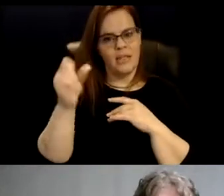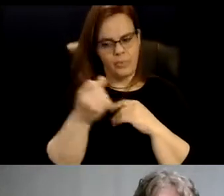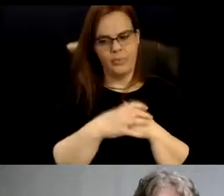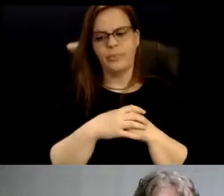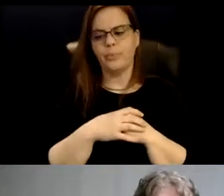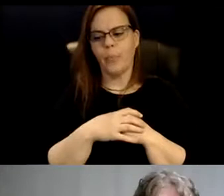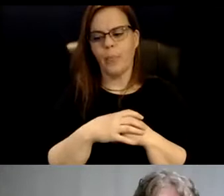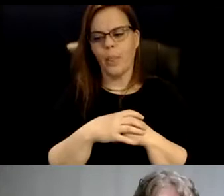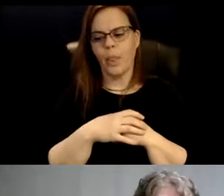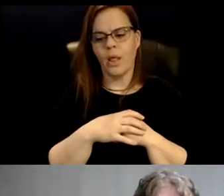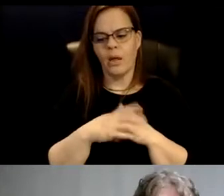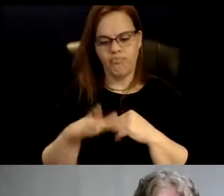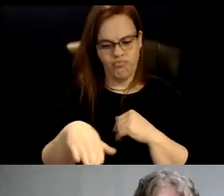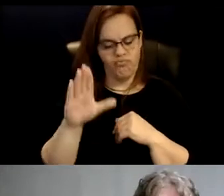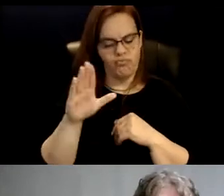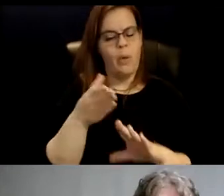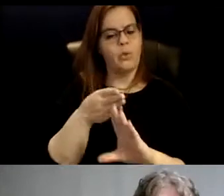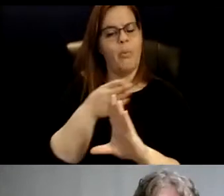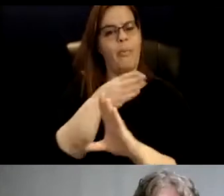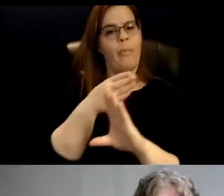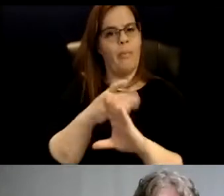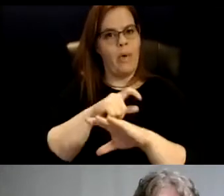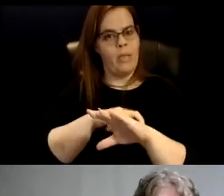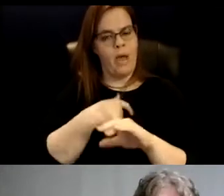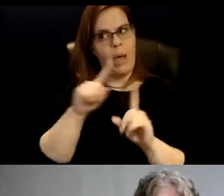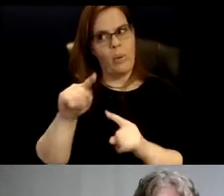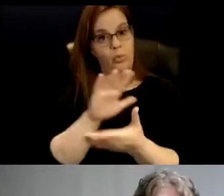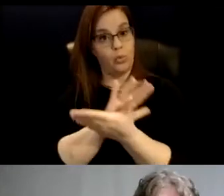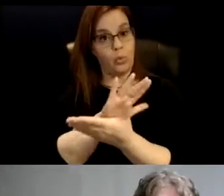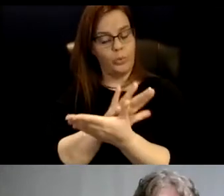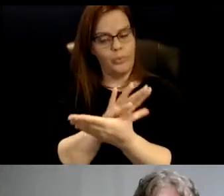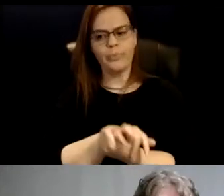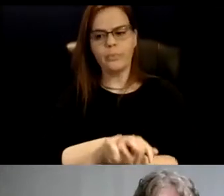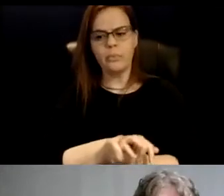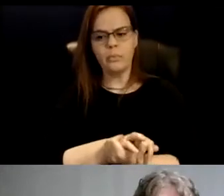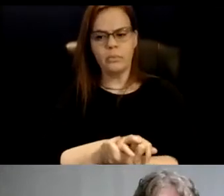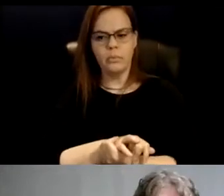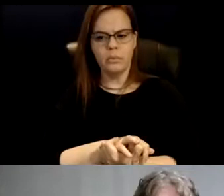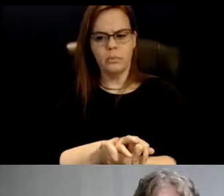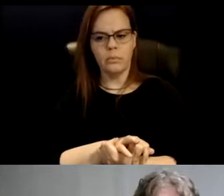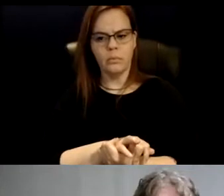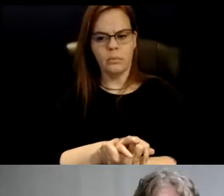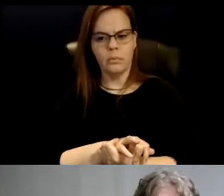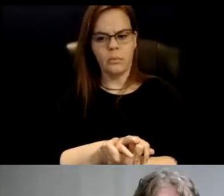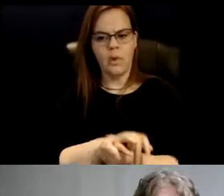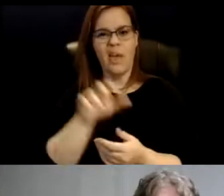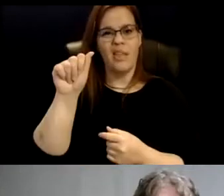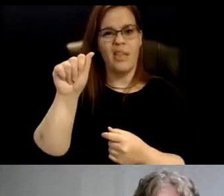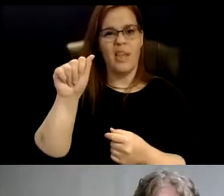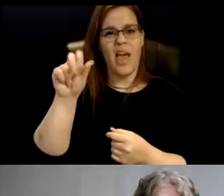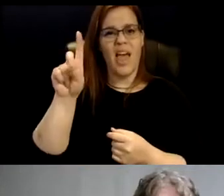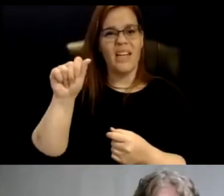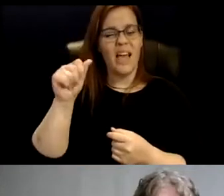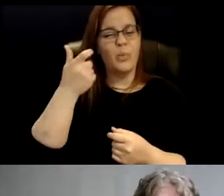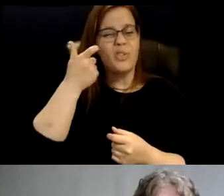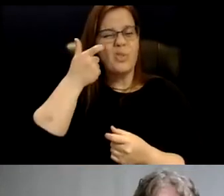so by the time I went to a school, they, the ADA was only just coming